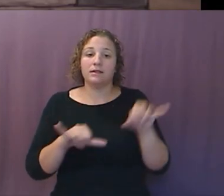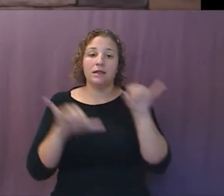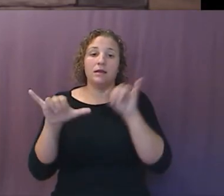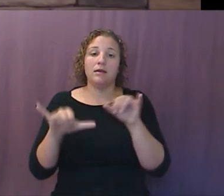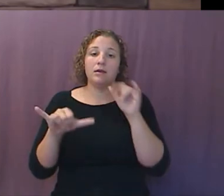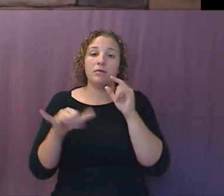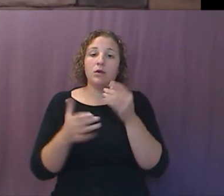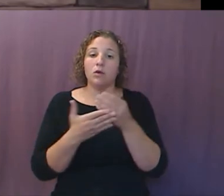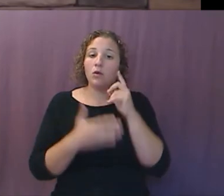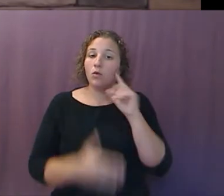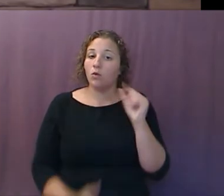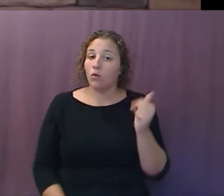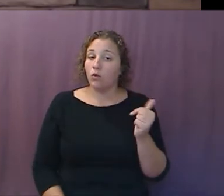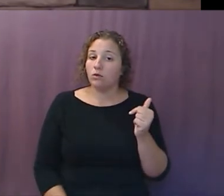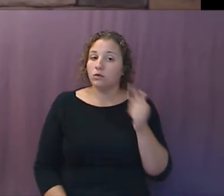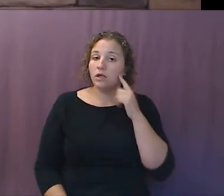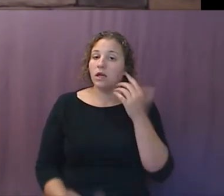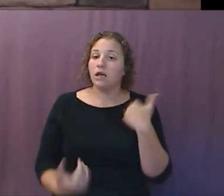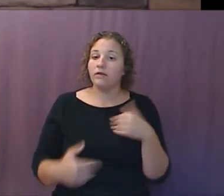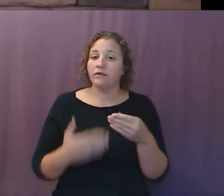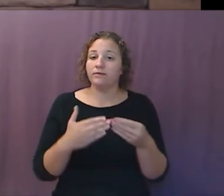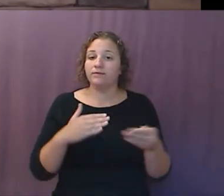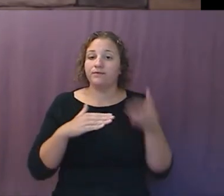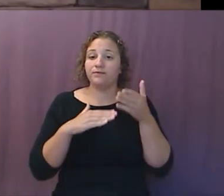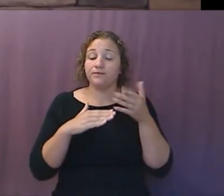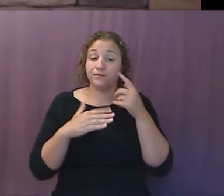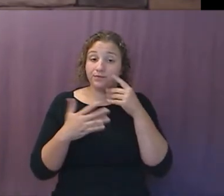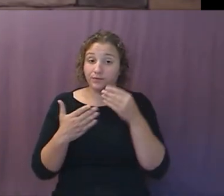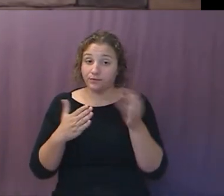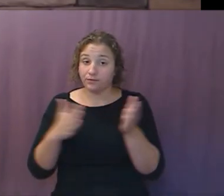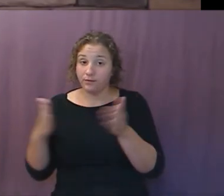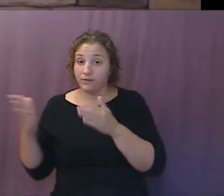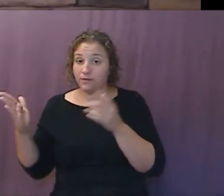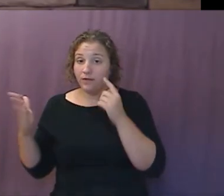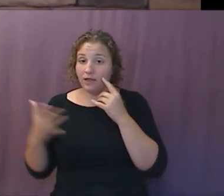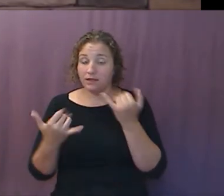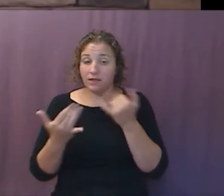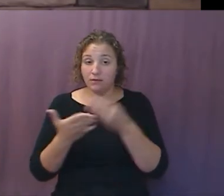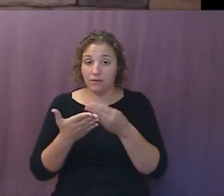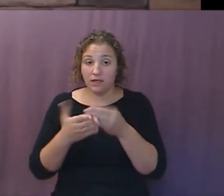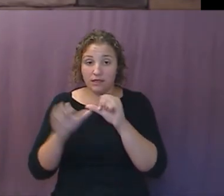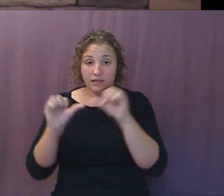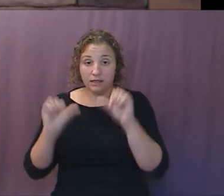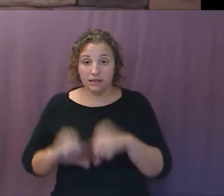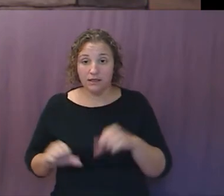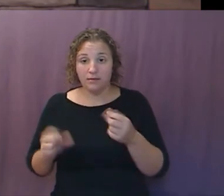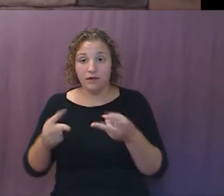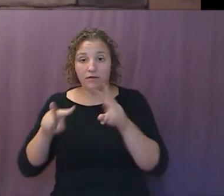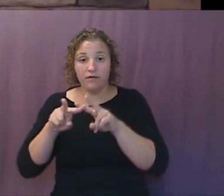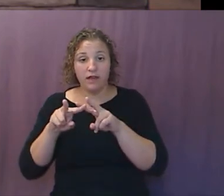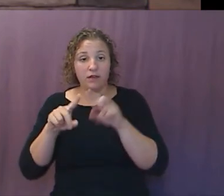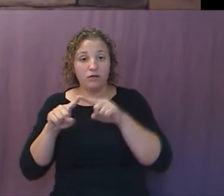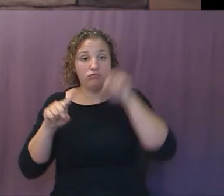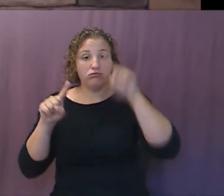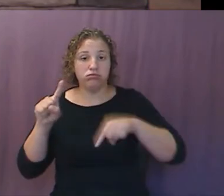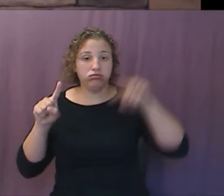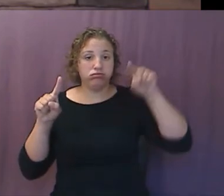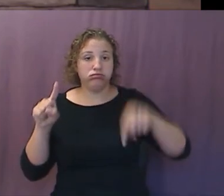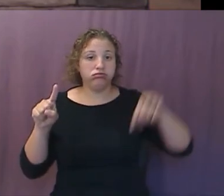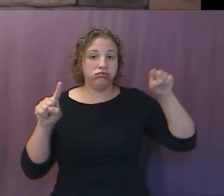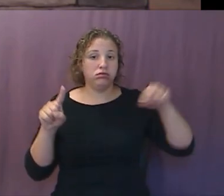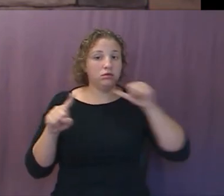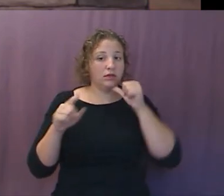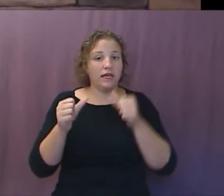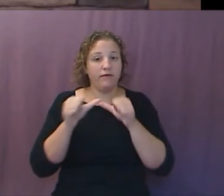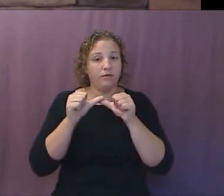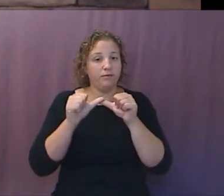you plan to do with a basket of currencies won't cut it. In today's monetary system, the values of currencies jump up and down so you won't get the stability